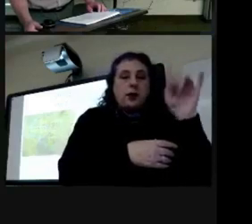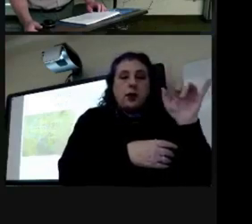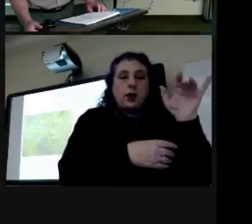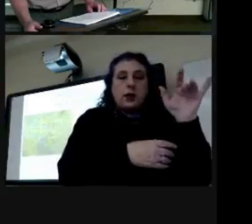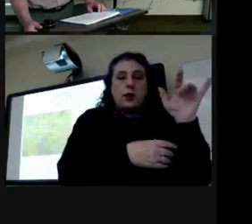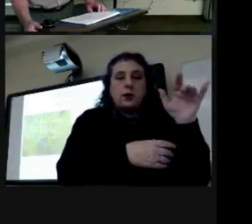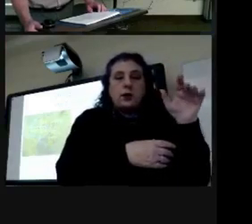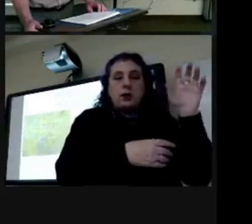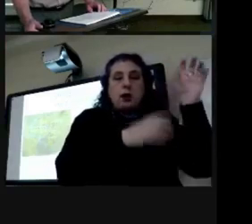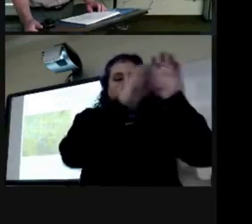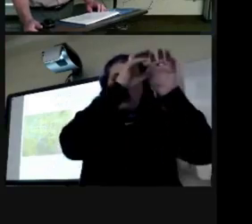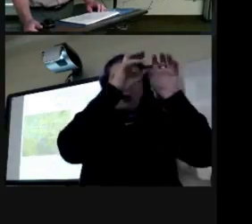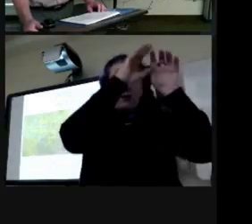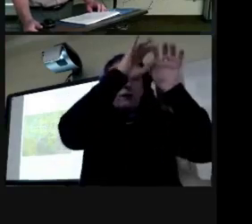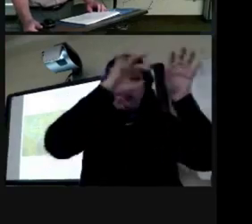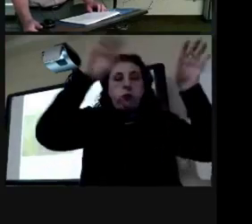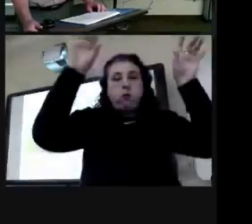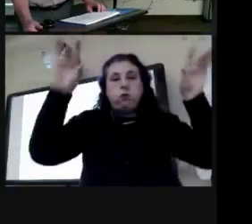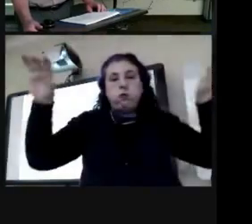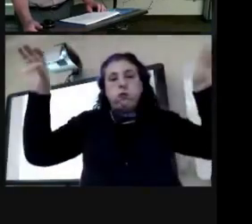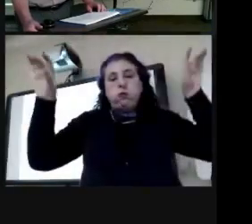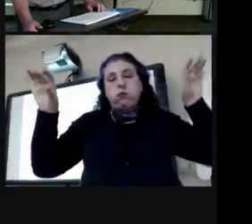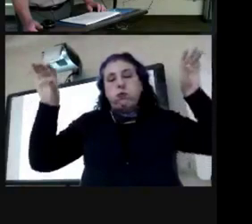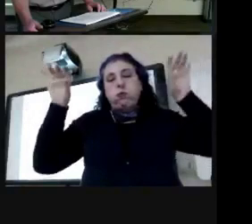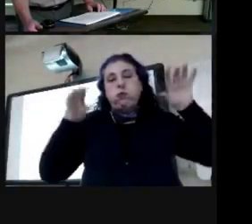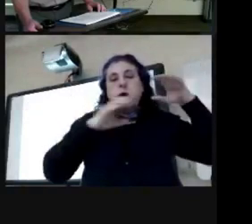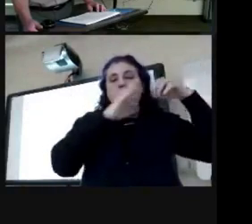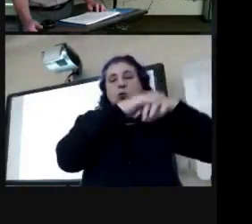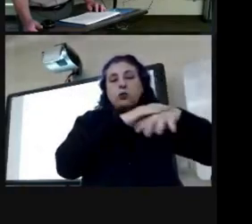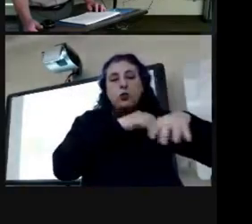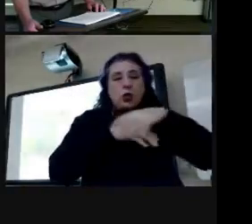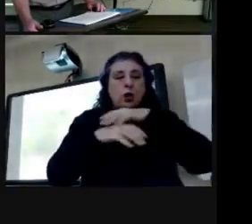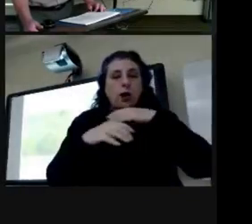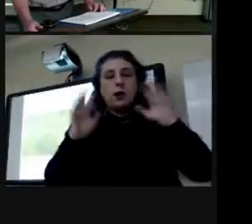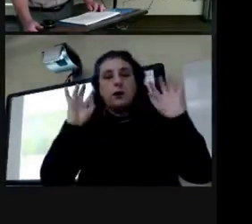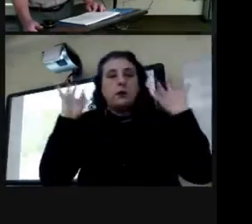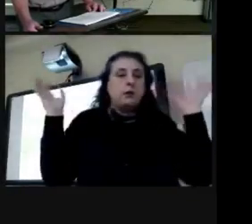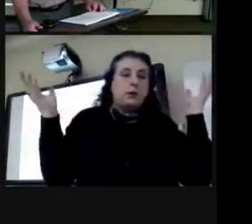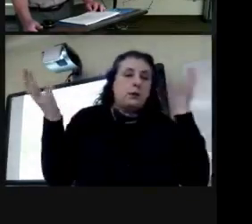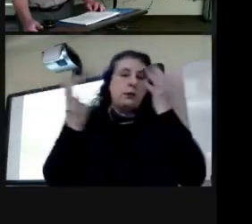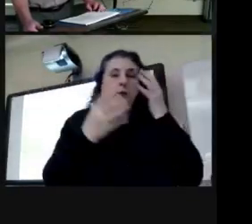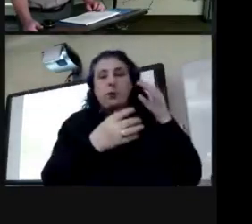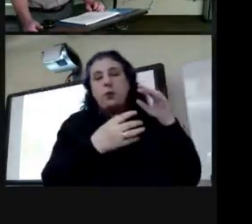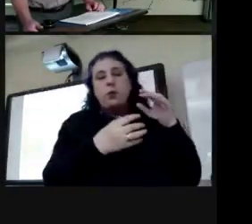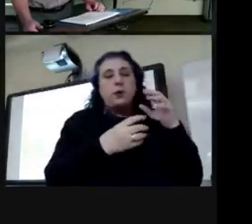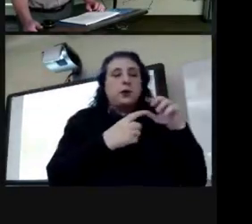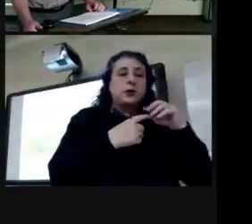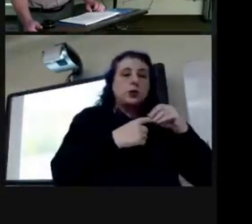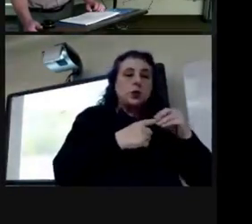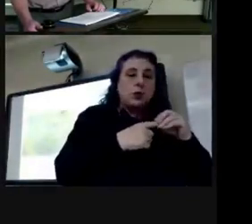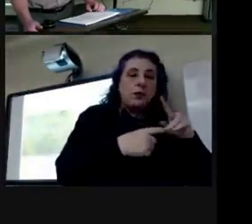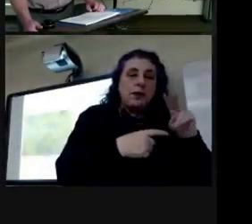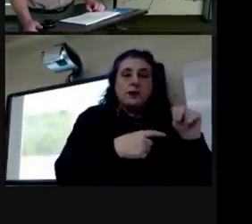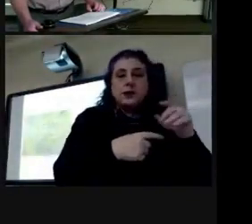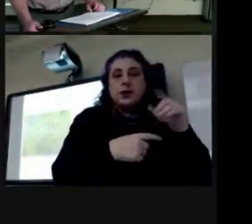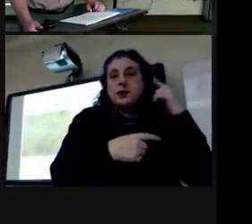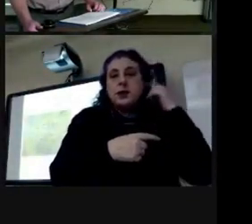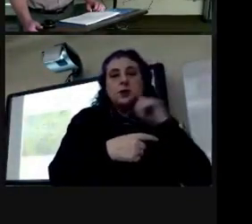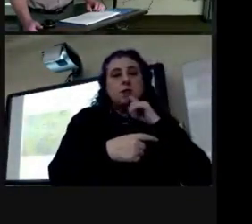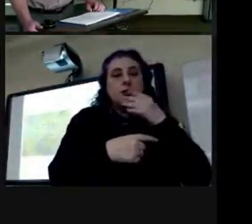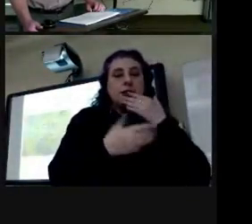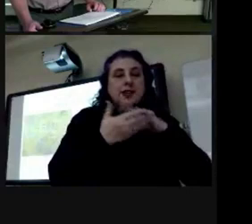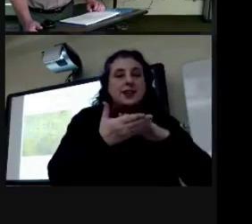polishes crab apples hazelnuts alders and blackberries and circled by millions of strawberry vines which sounds really nice